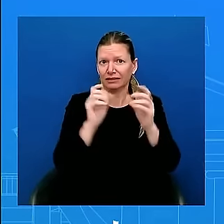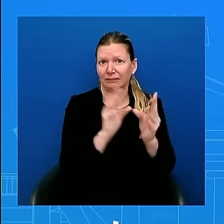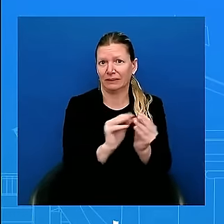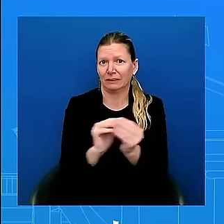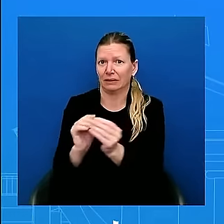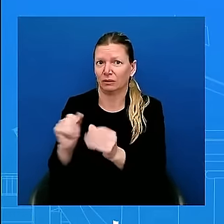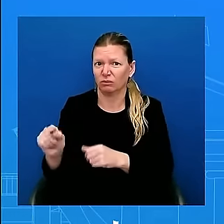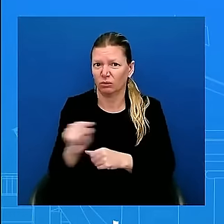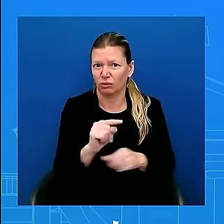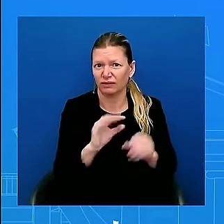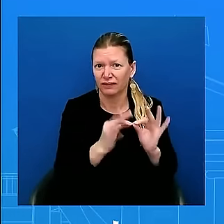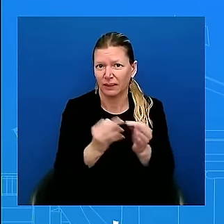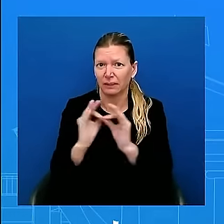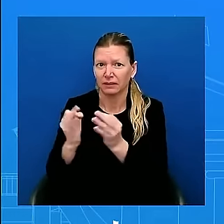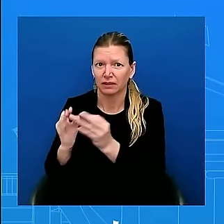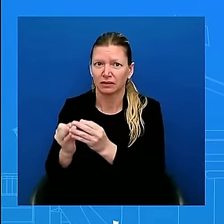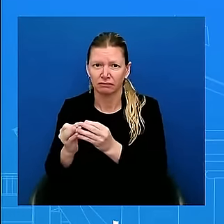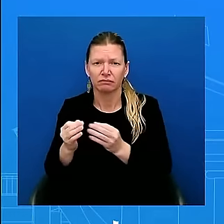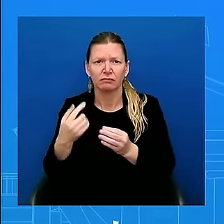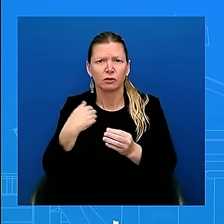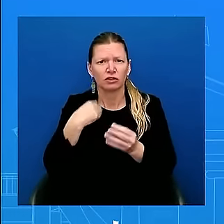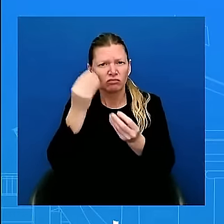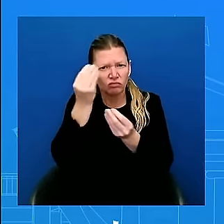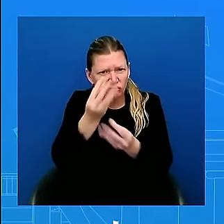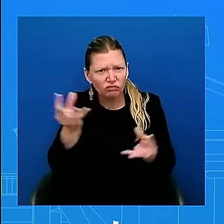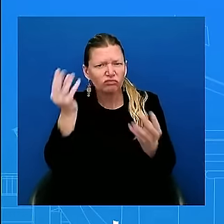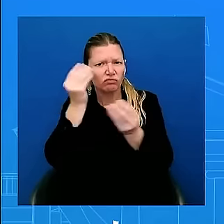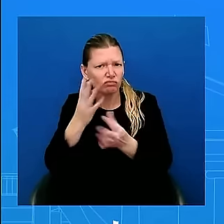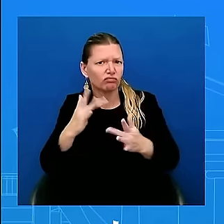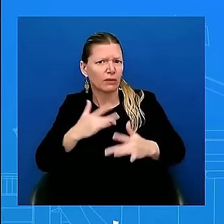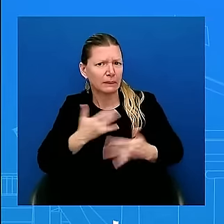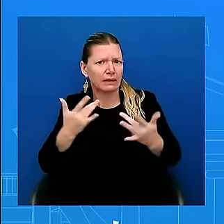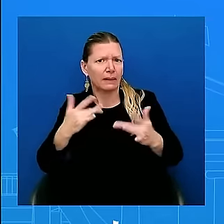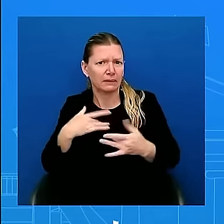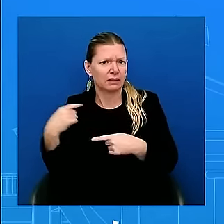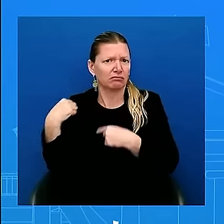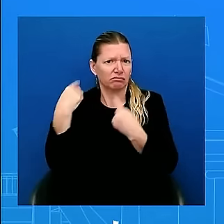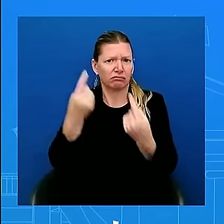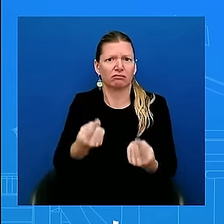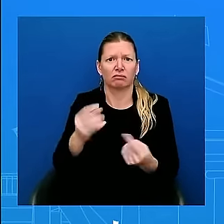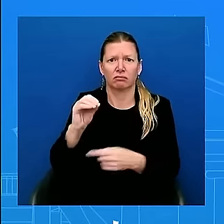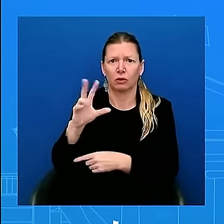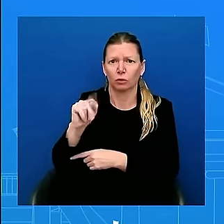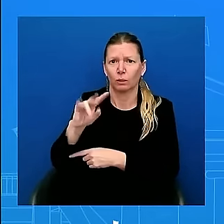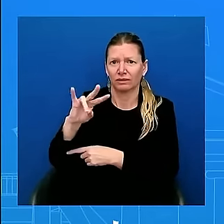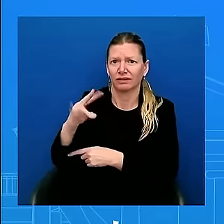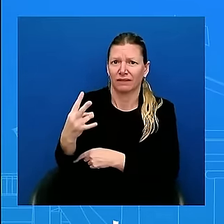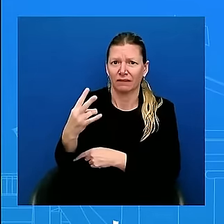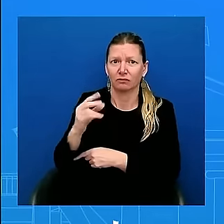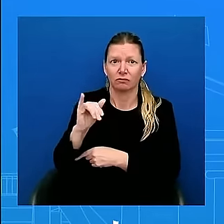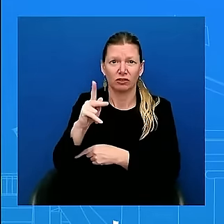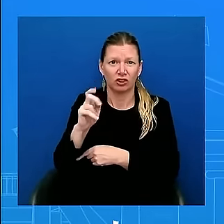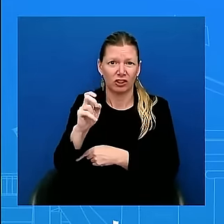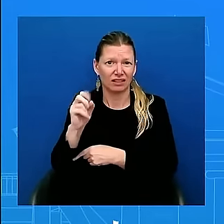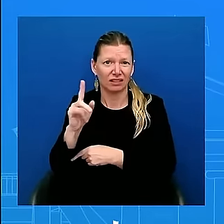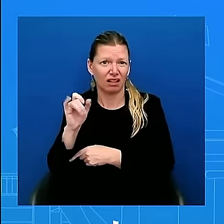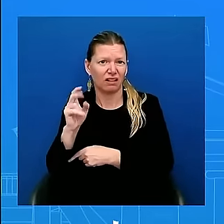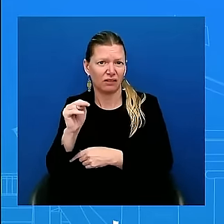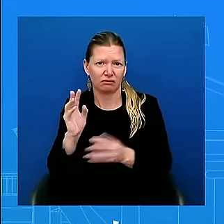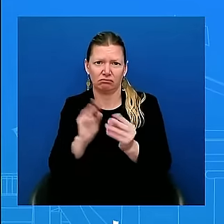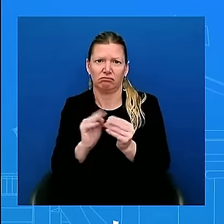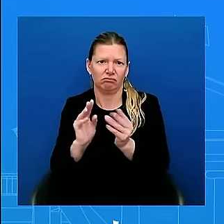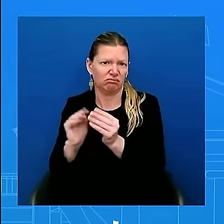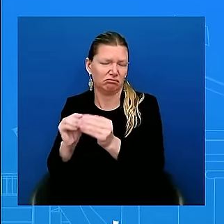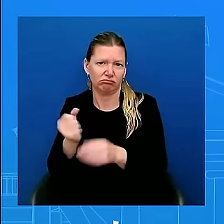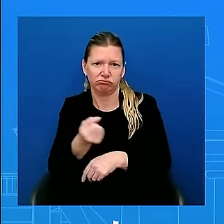with them 10, 12 times, something like that, and other members of the team have also kept in touch with them to make sure that they know everything that we're doing to get